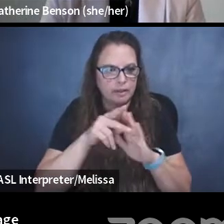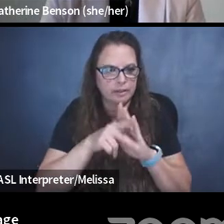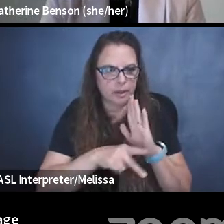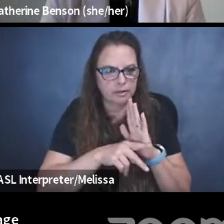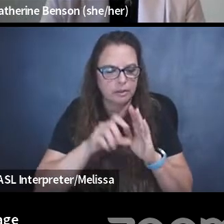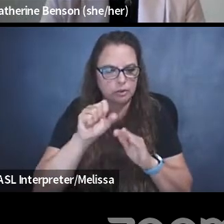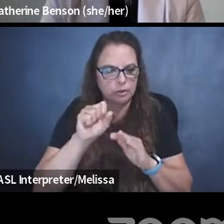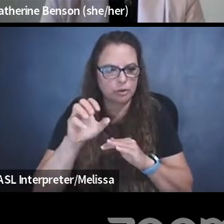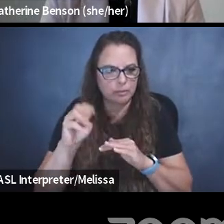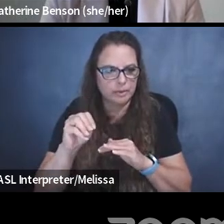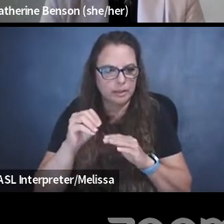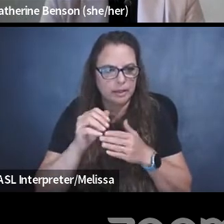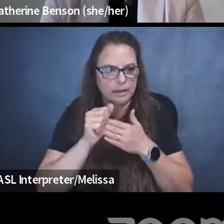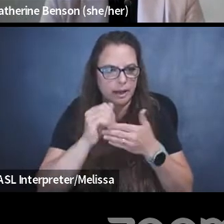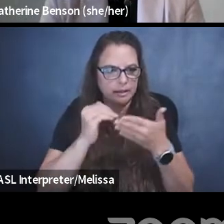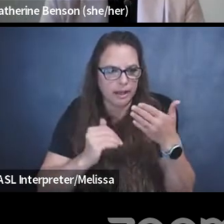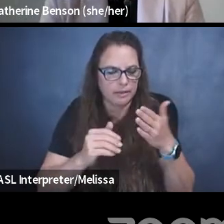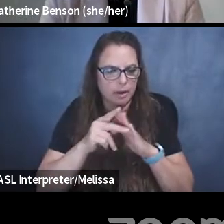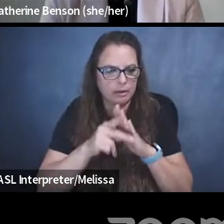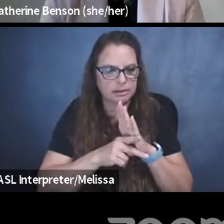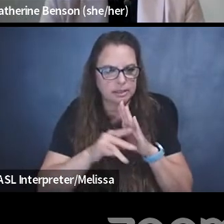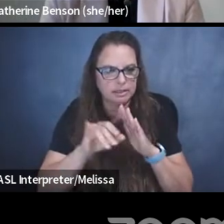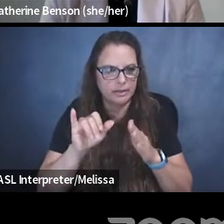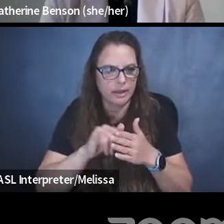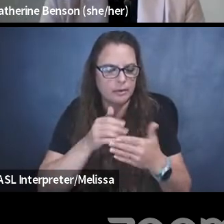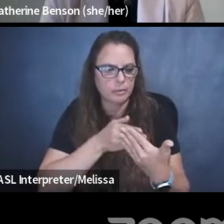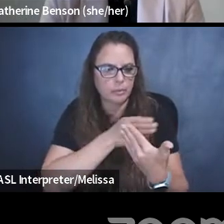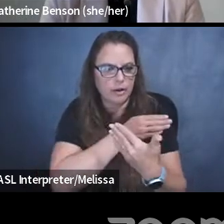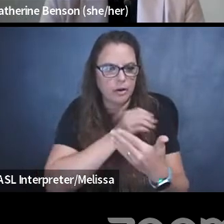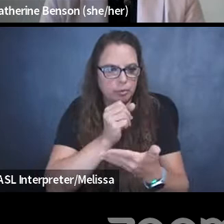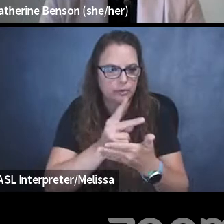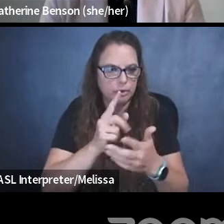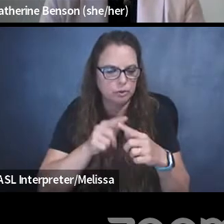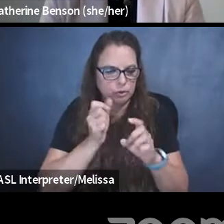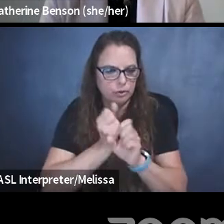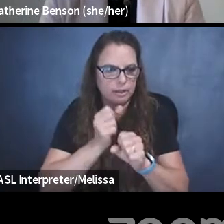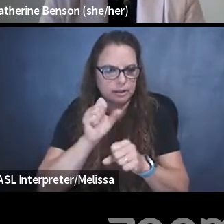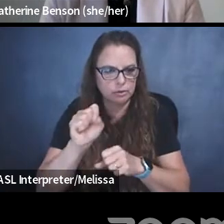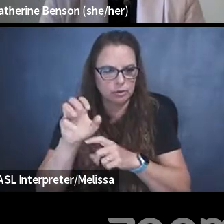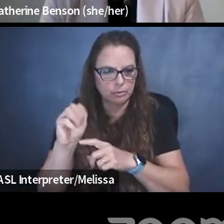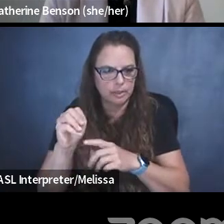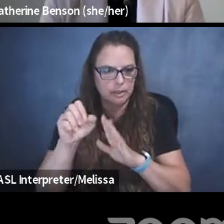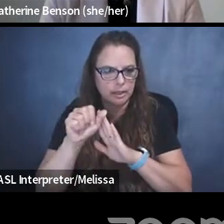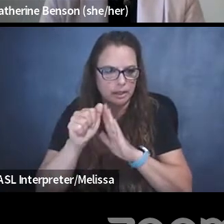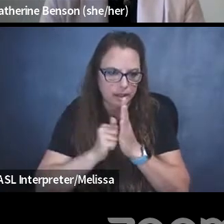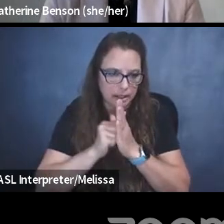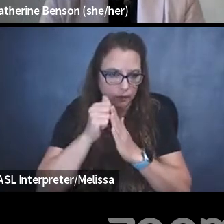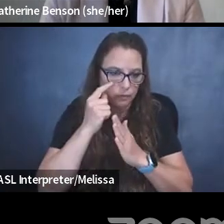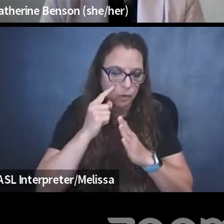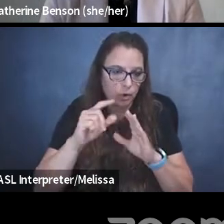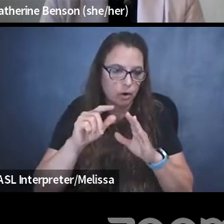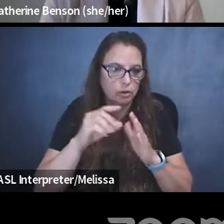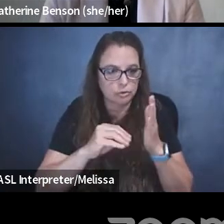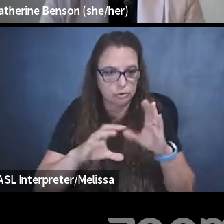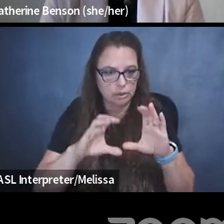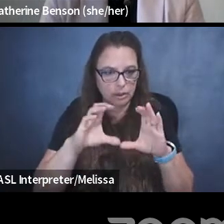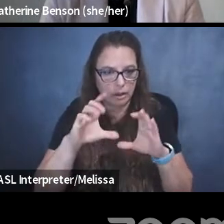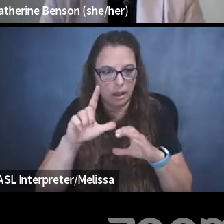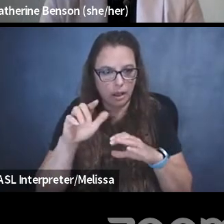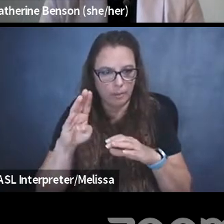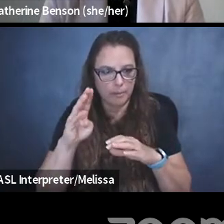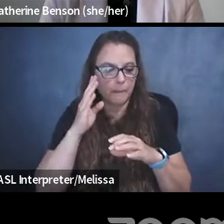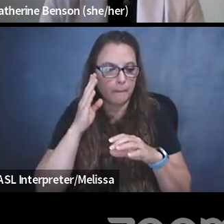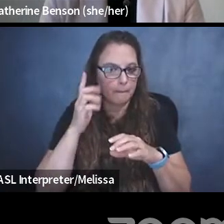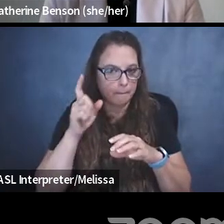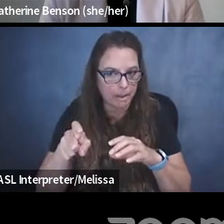Social Media Guidelines policy is that, uh, prior approval to create a social media account for a student club must be obtained from a principal,